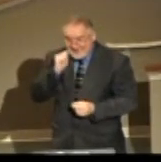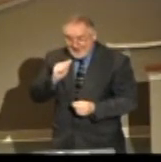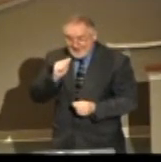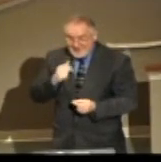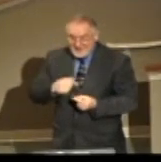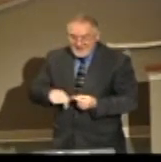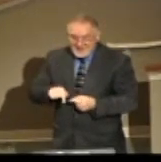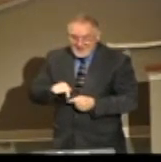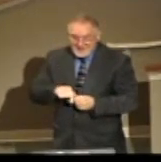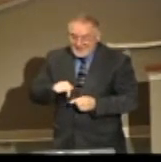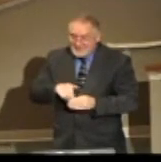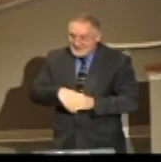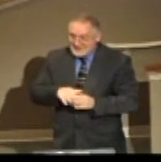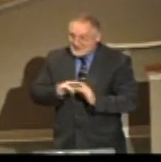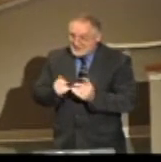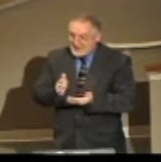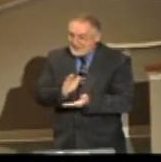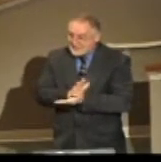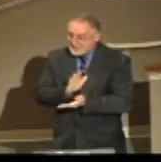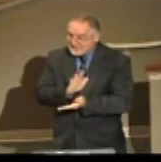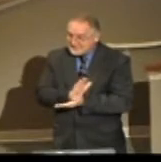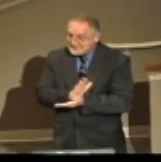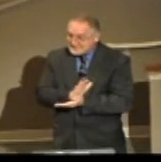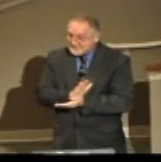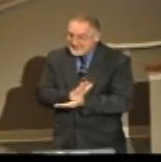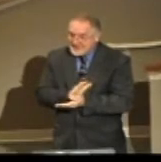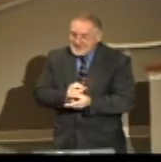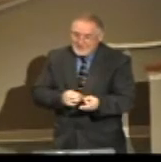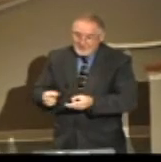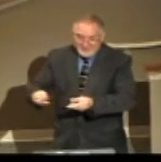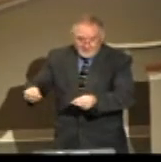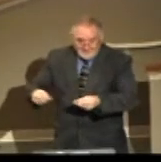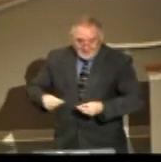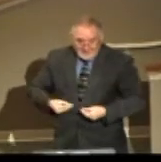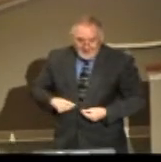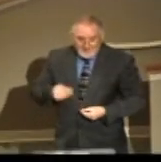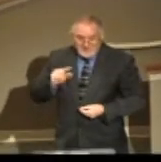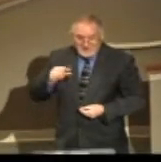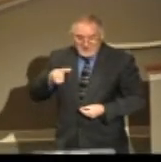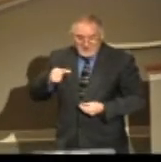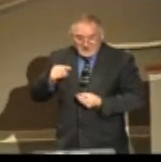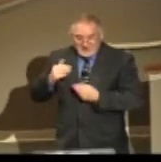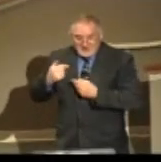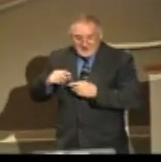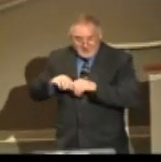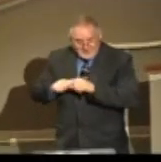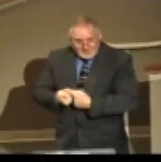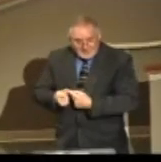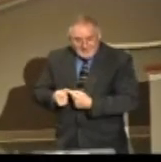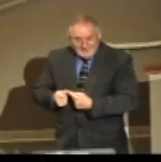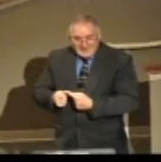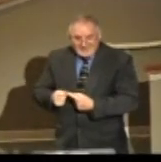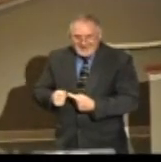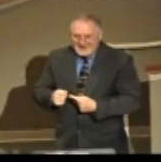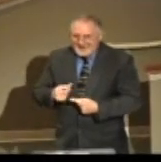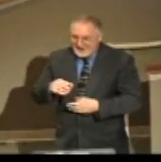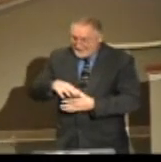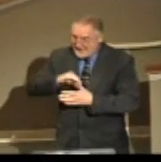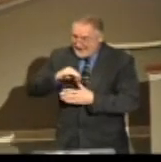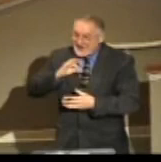And today, right now, if you put before me and said, green beans and a steak, you ask which one would I eat? I'd eat both of them.